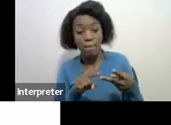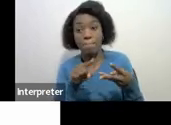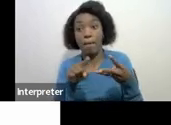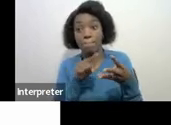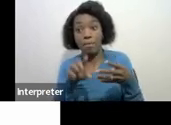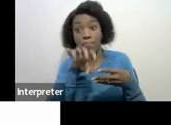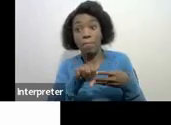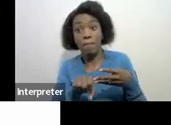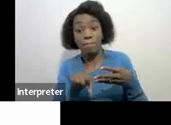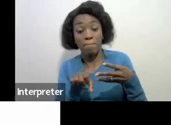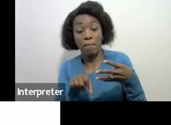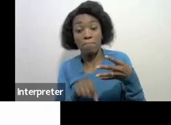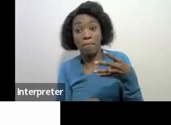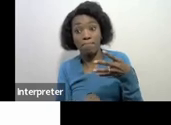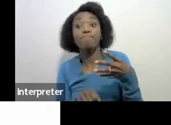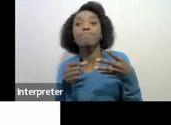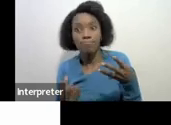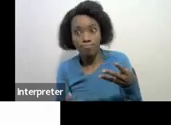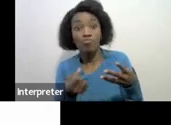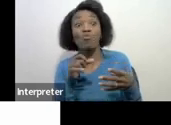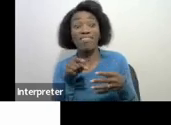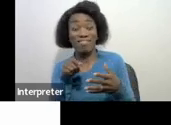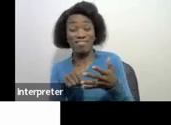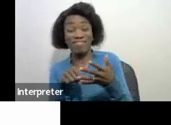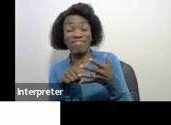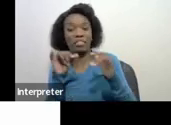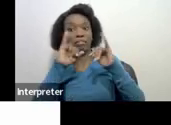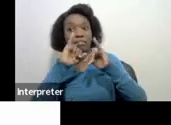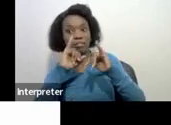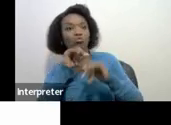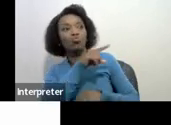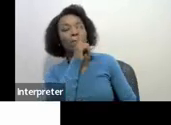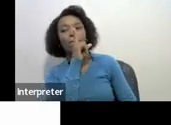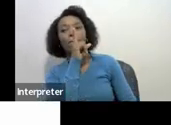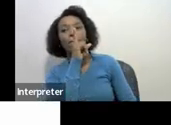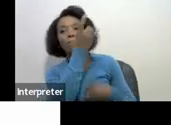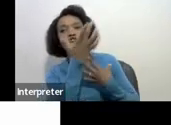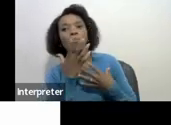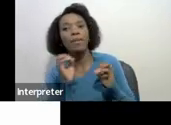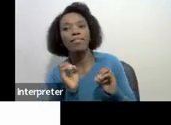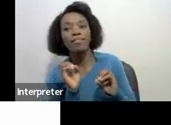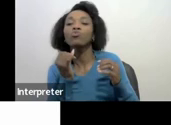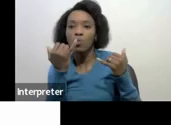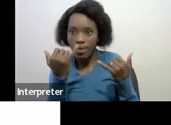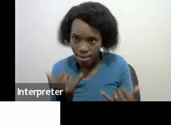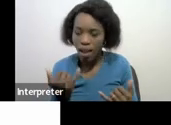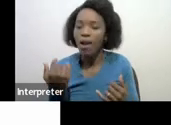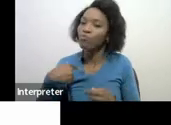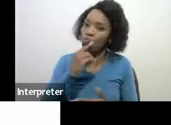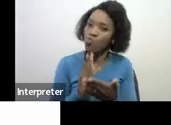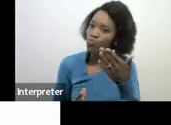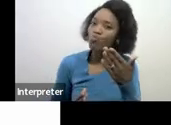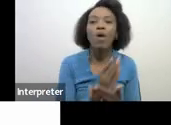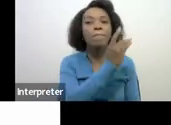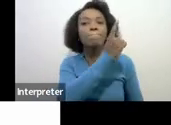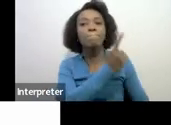and those are the issues that are material that were never shared with us and as such we are exercising our right to